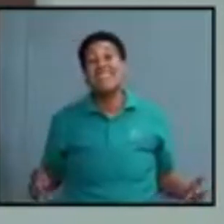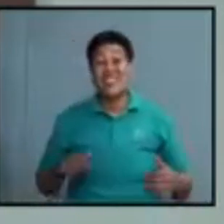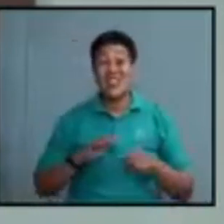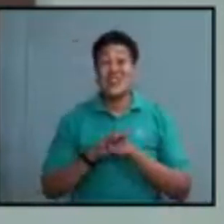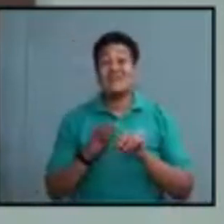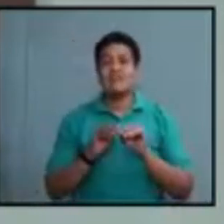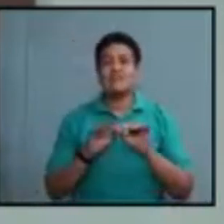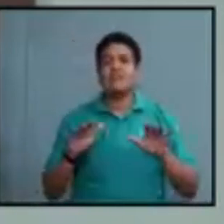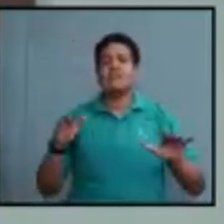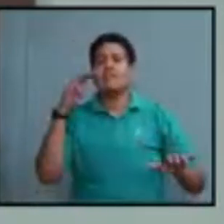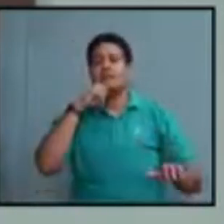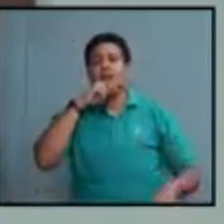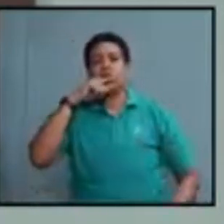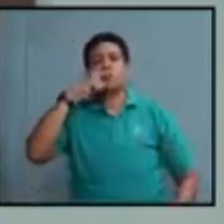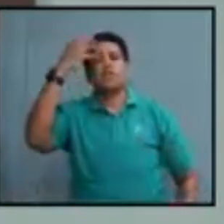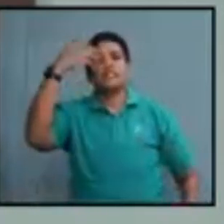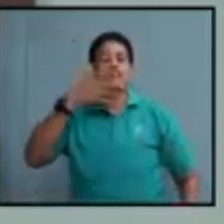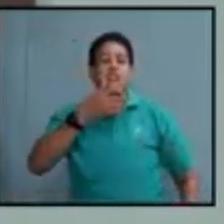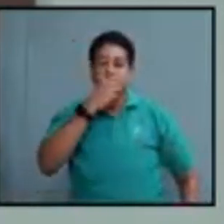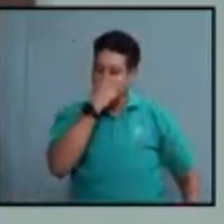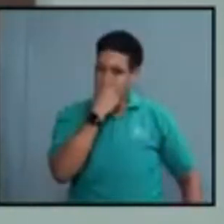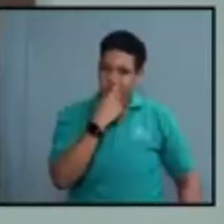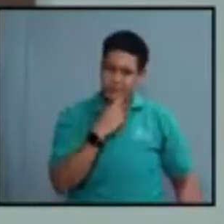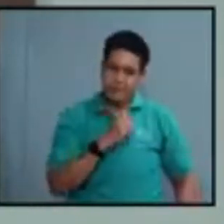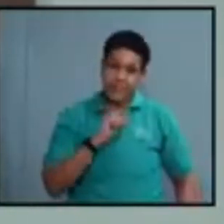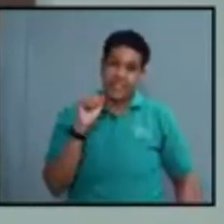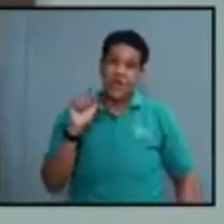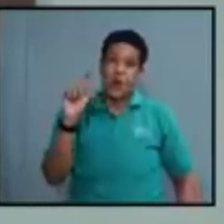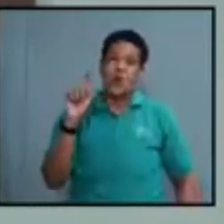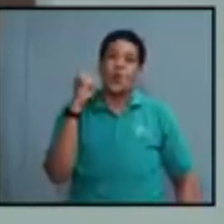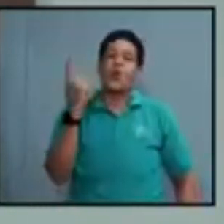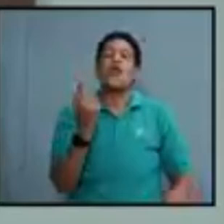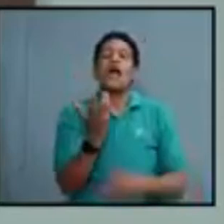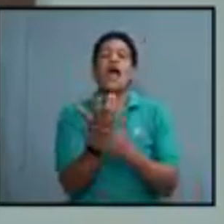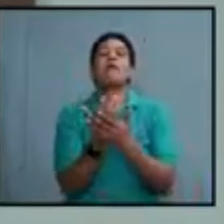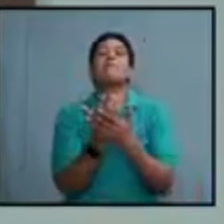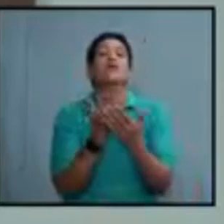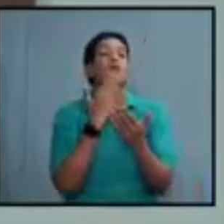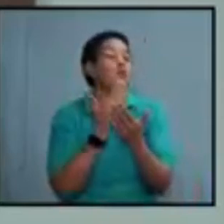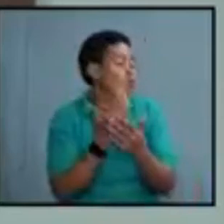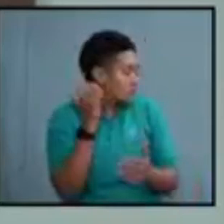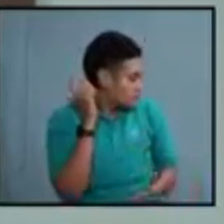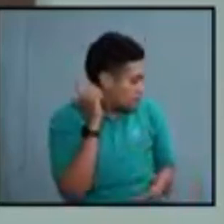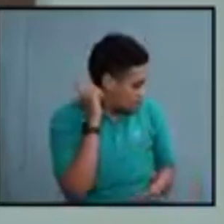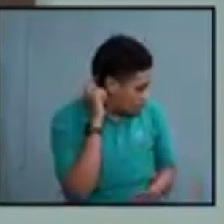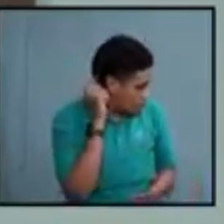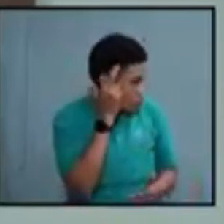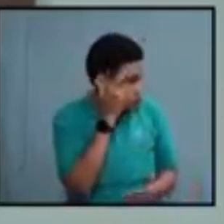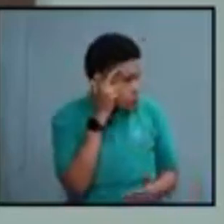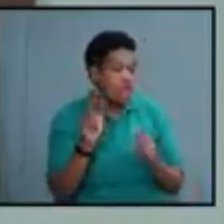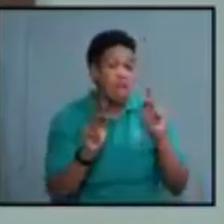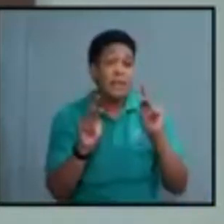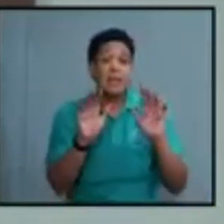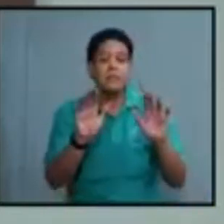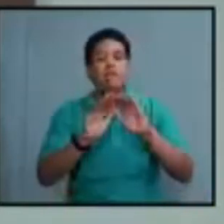is serious. And I can only appeal to the good sense and reason of the people